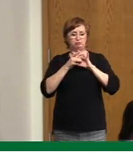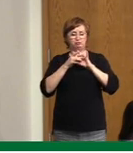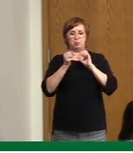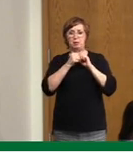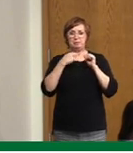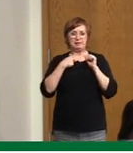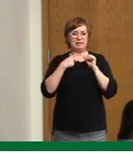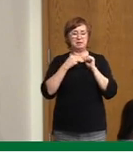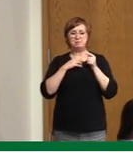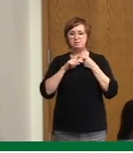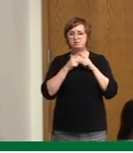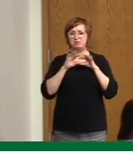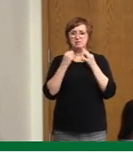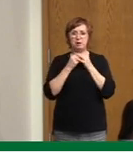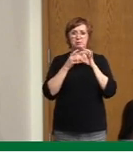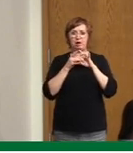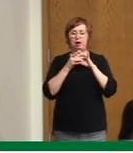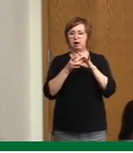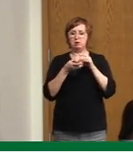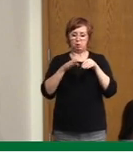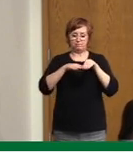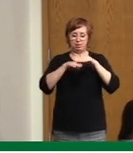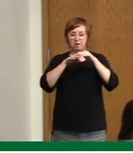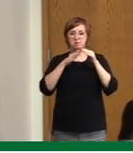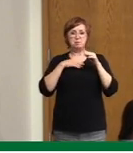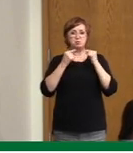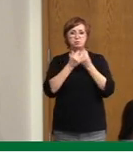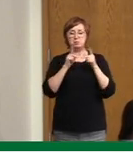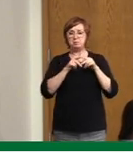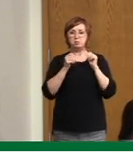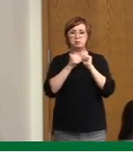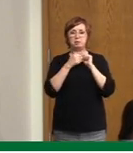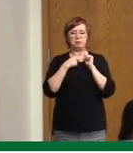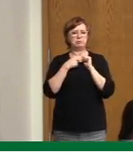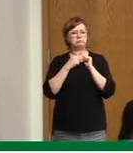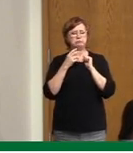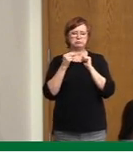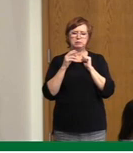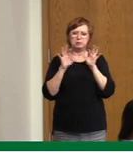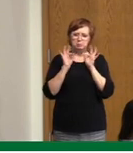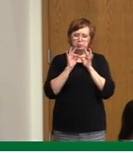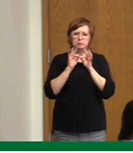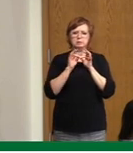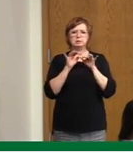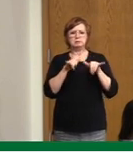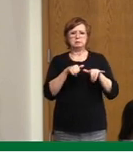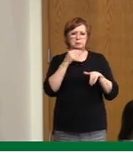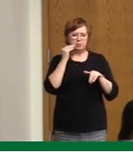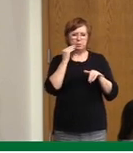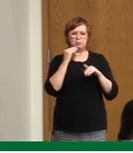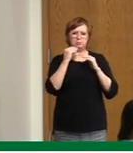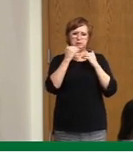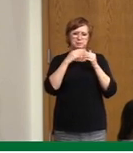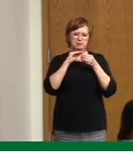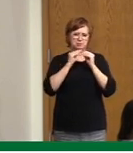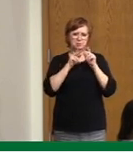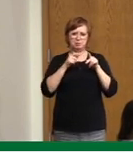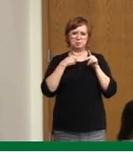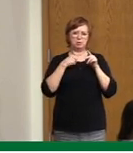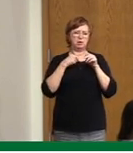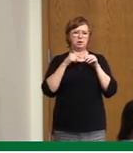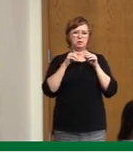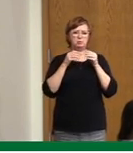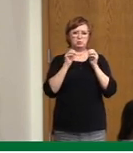that is bringing the disease into so many different aspects of our community, and it's so important to work hard as a community to try to